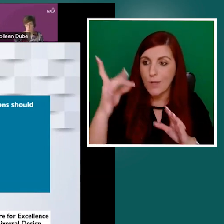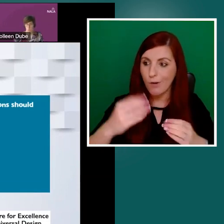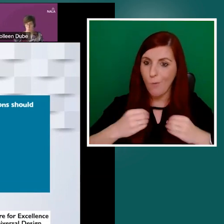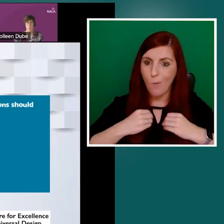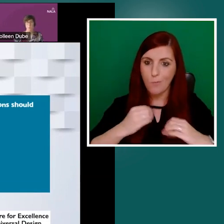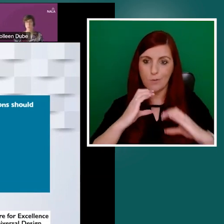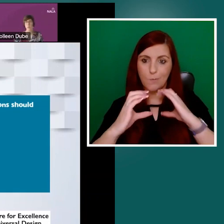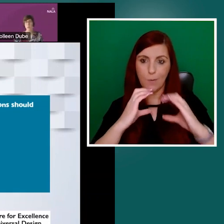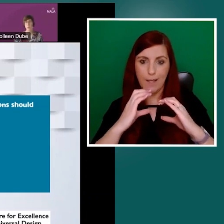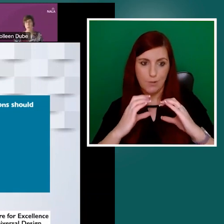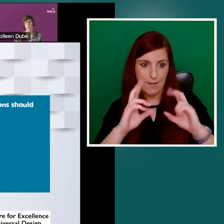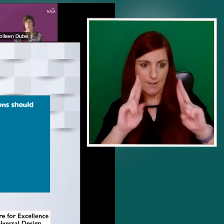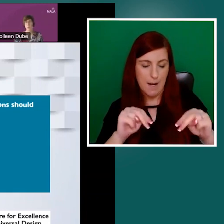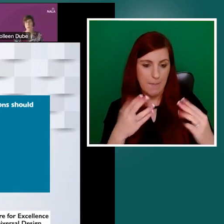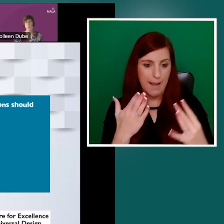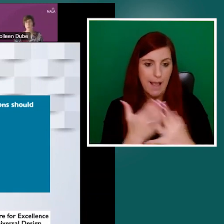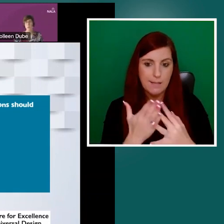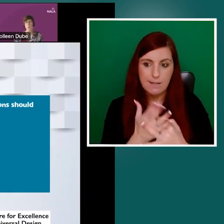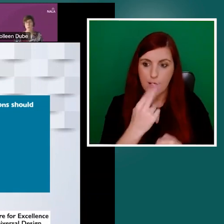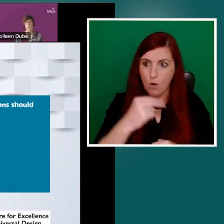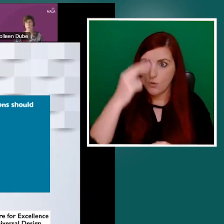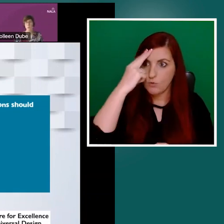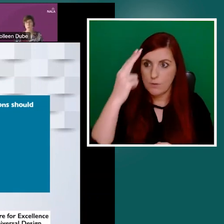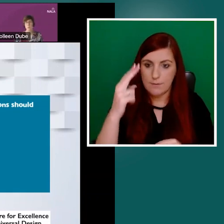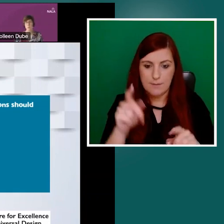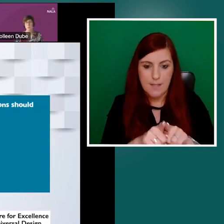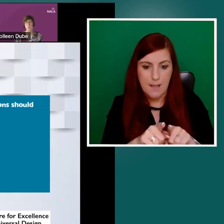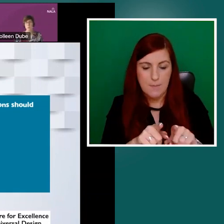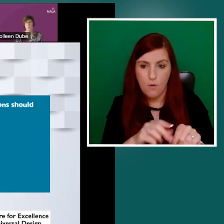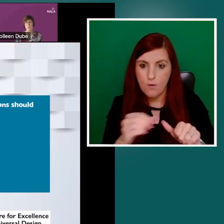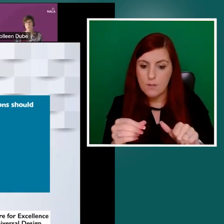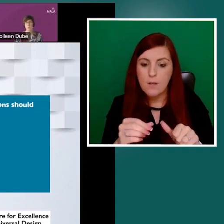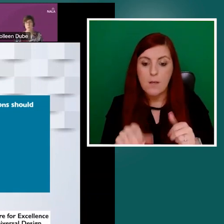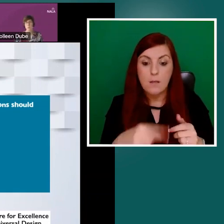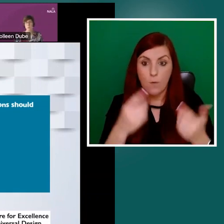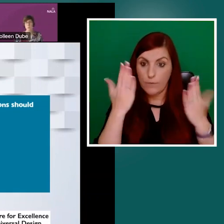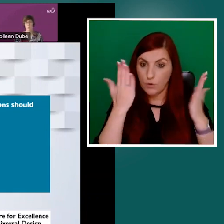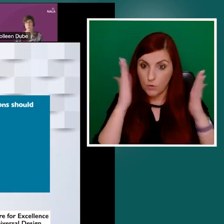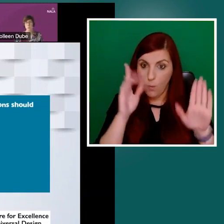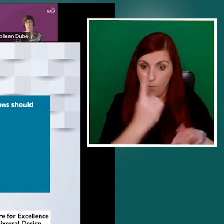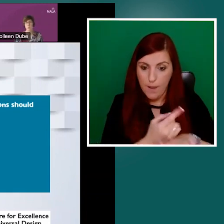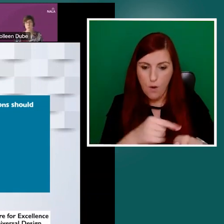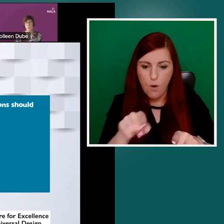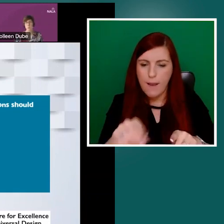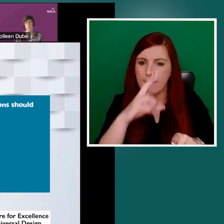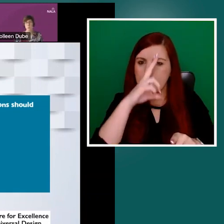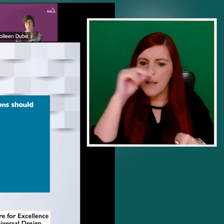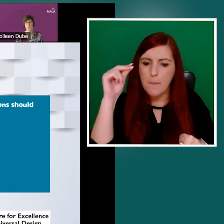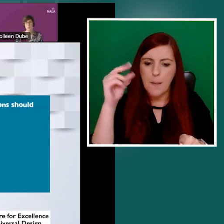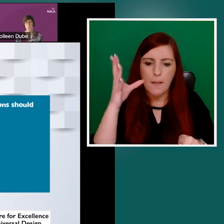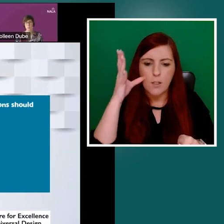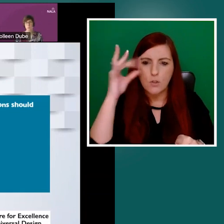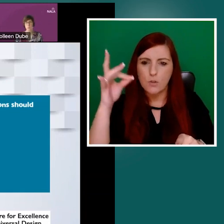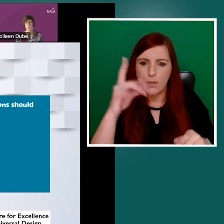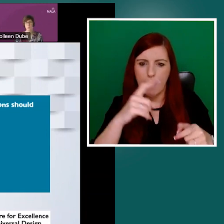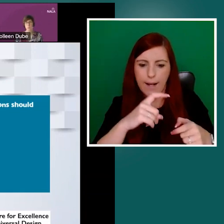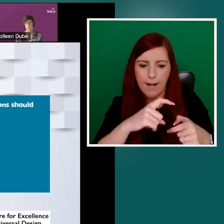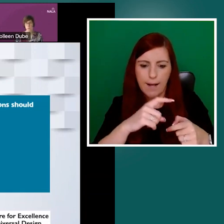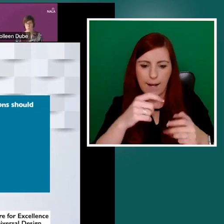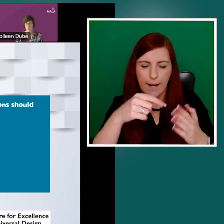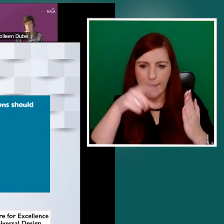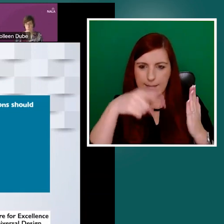here, the examples, tips, checklists, links in the toolkit, they're intended to be used for planning, for training,